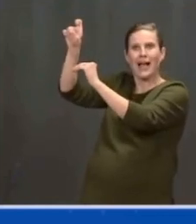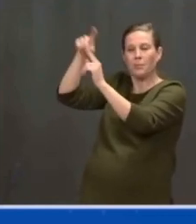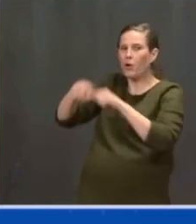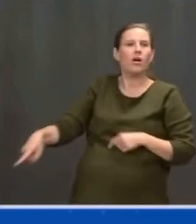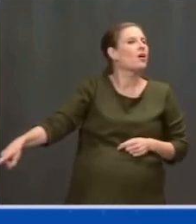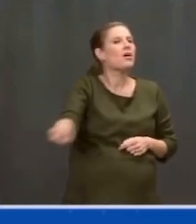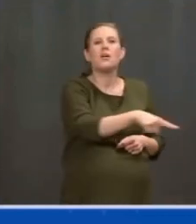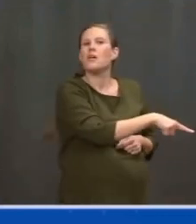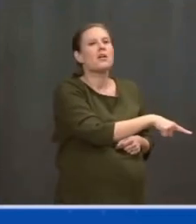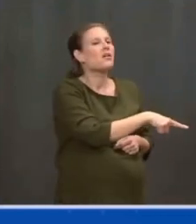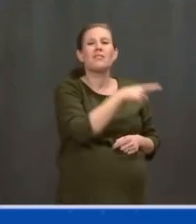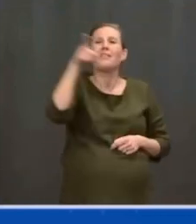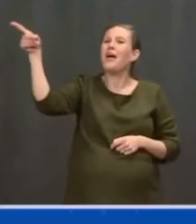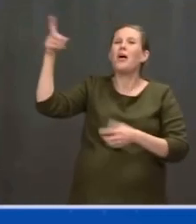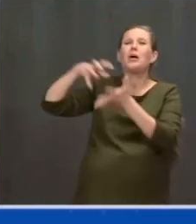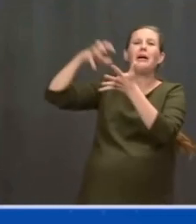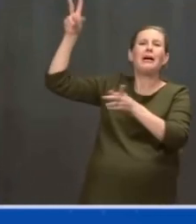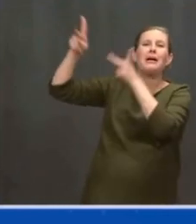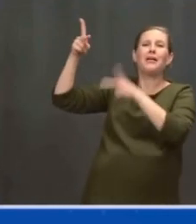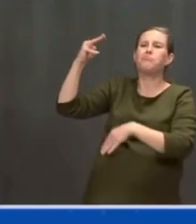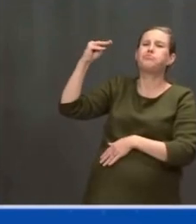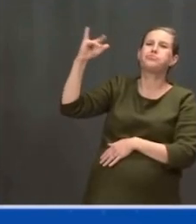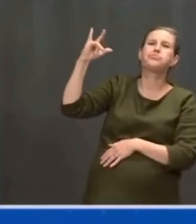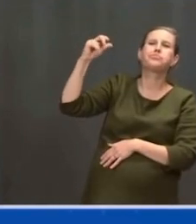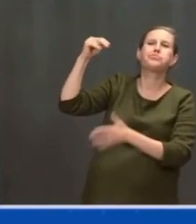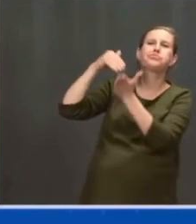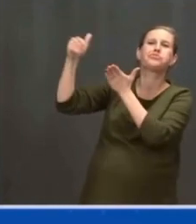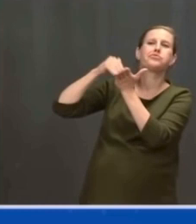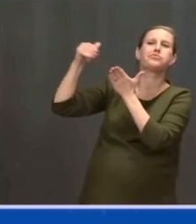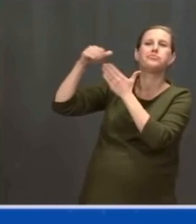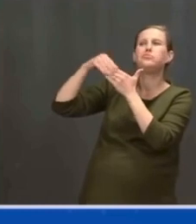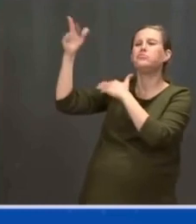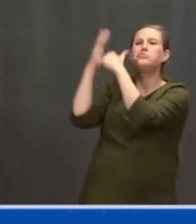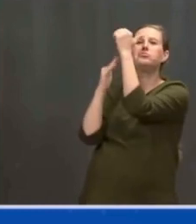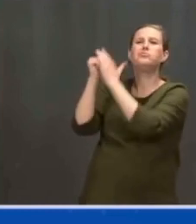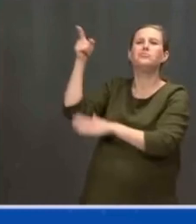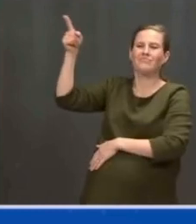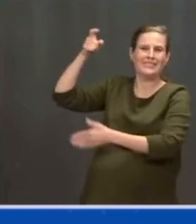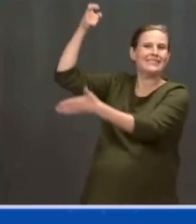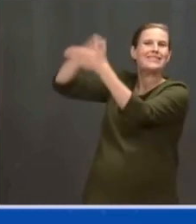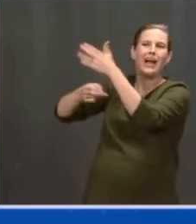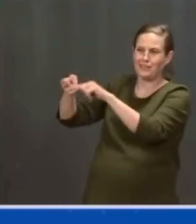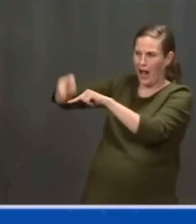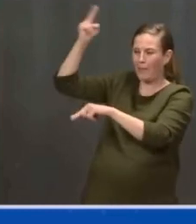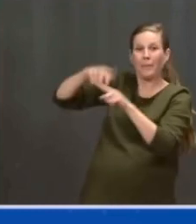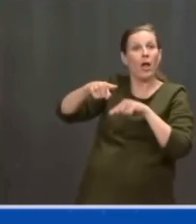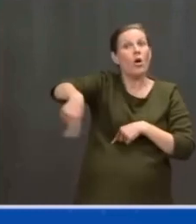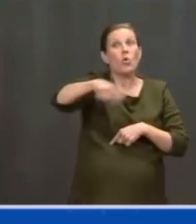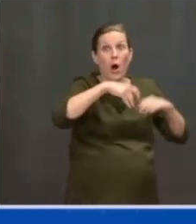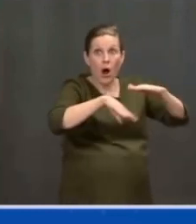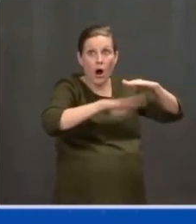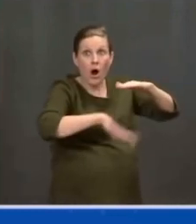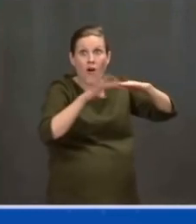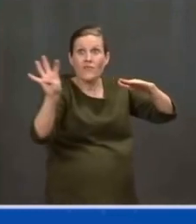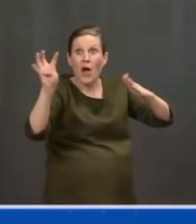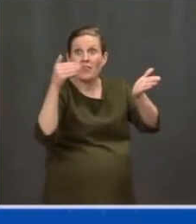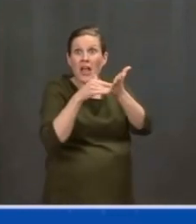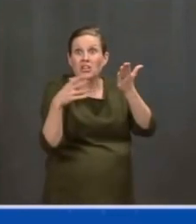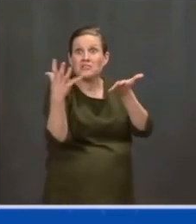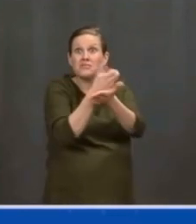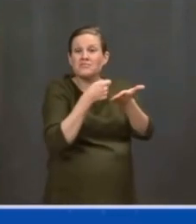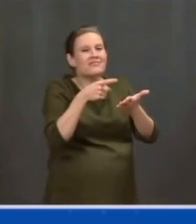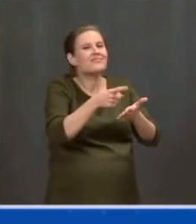American capitalism. I want everyone to do well. But here's the deal. Right now, a middle-class couple, a